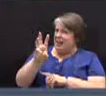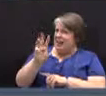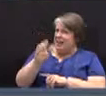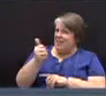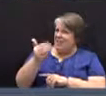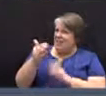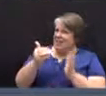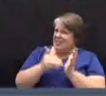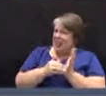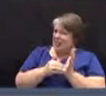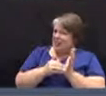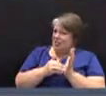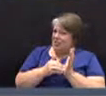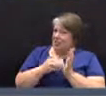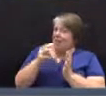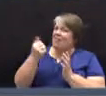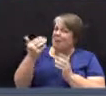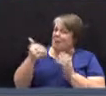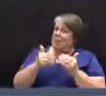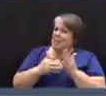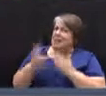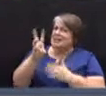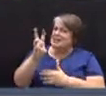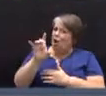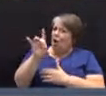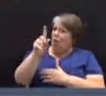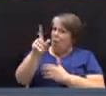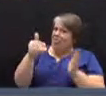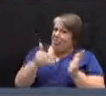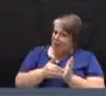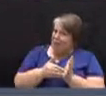,681,000,